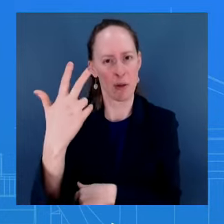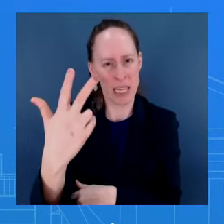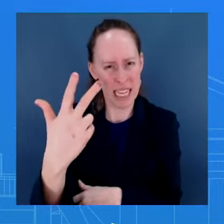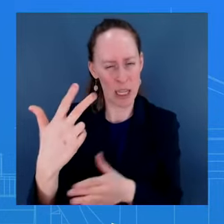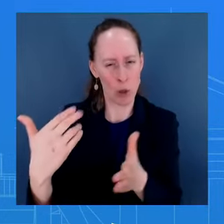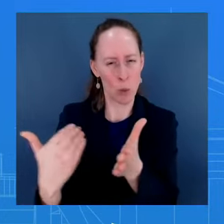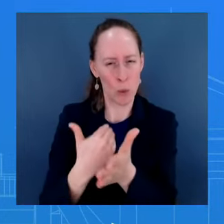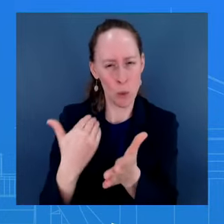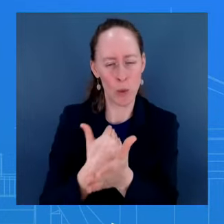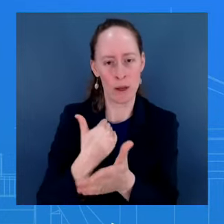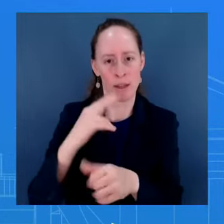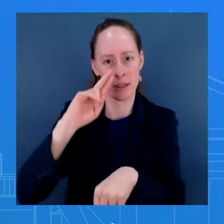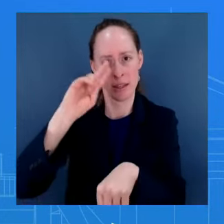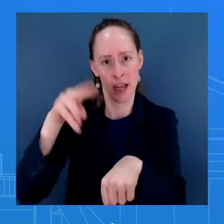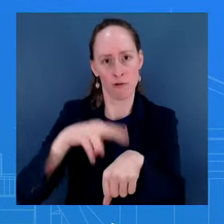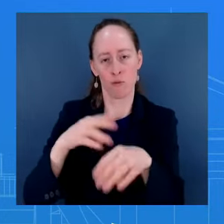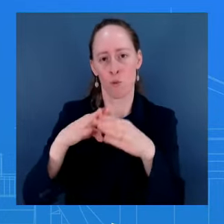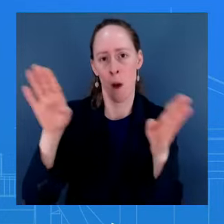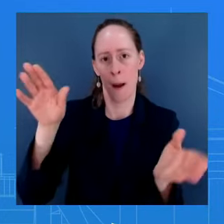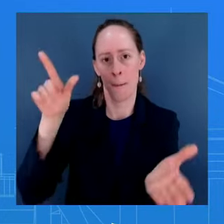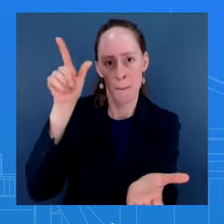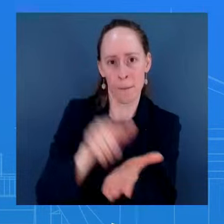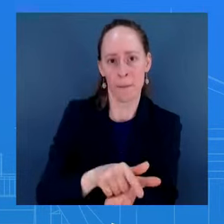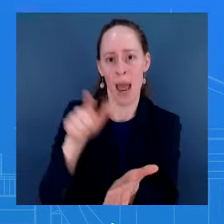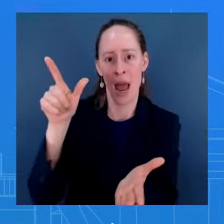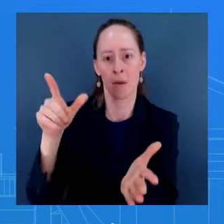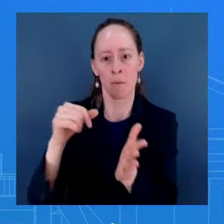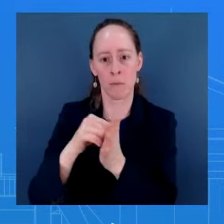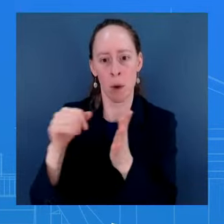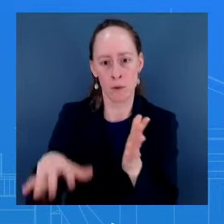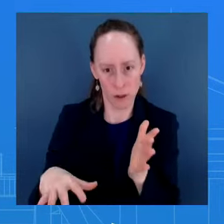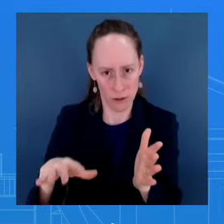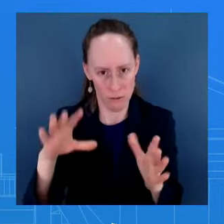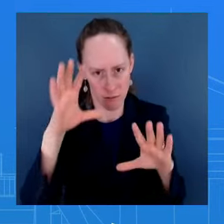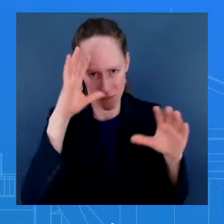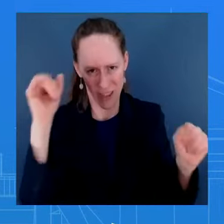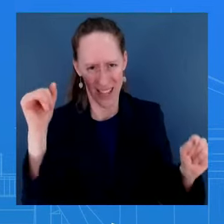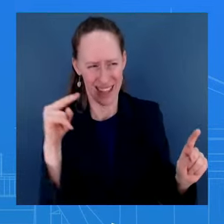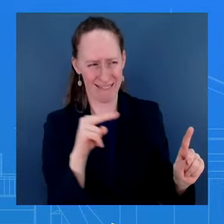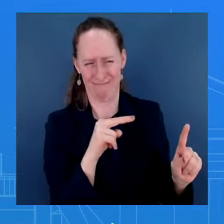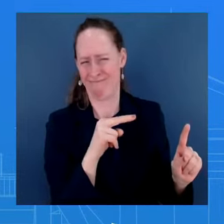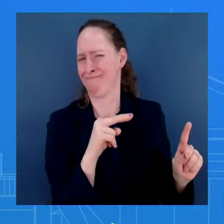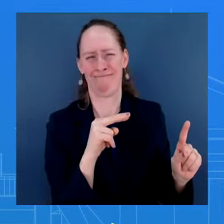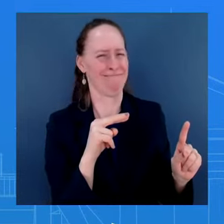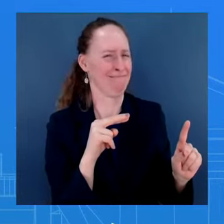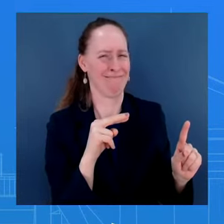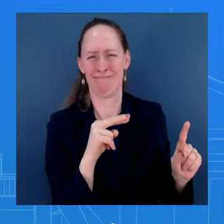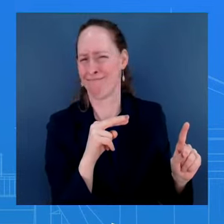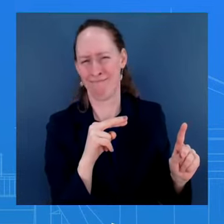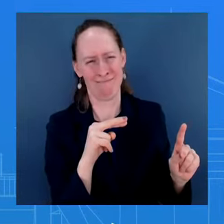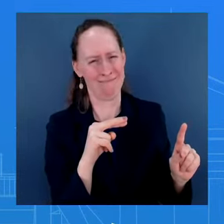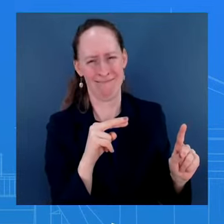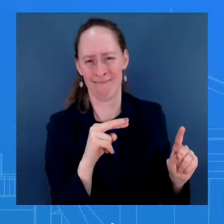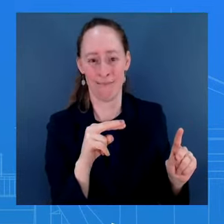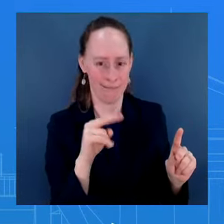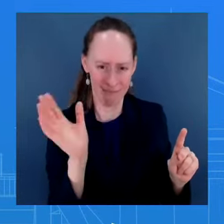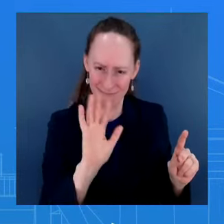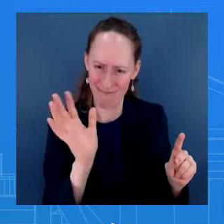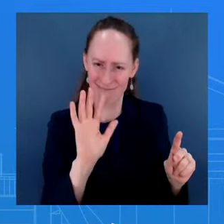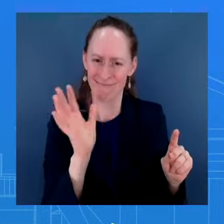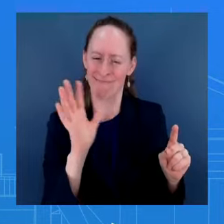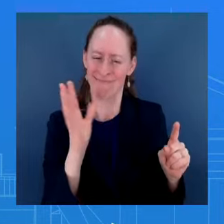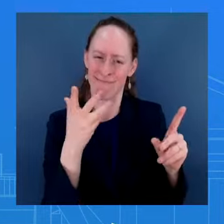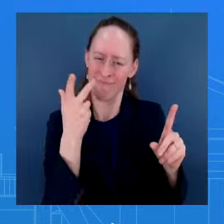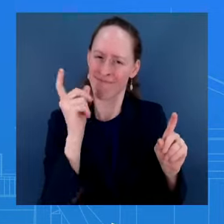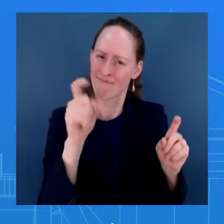what the President's fighting for. He's fighting for the right for a woman to make a decision on her own body.